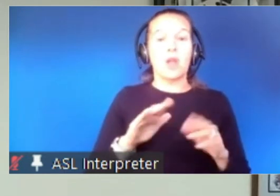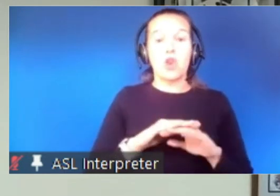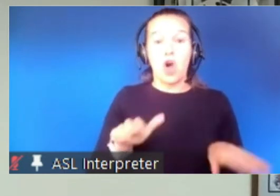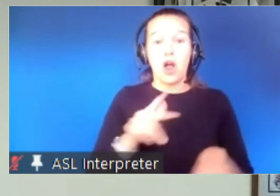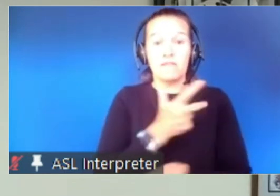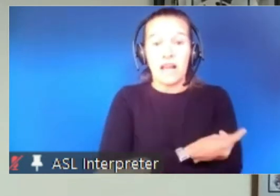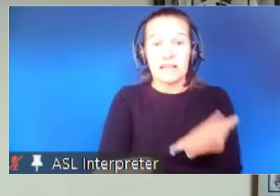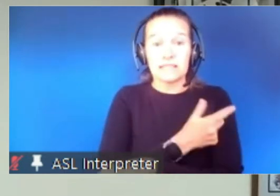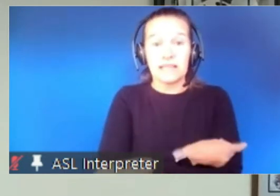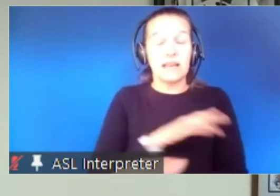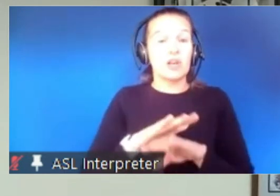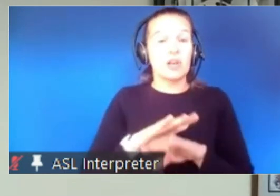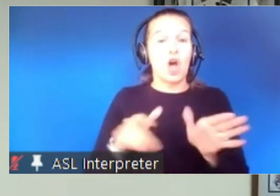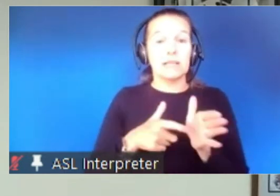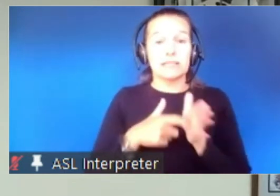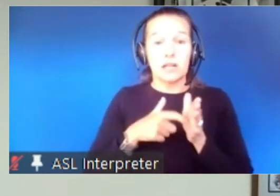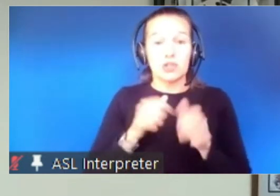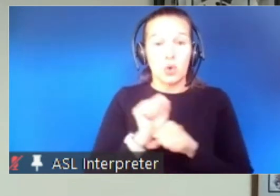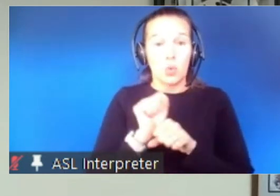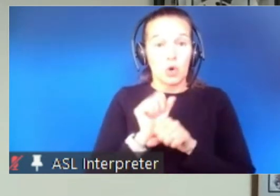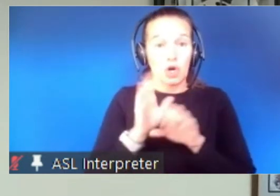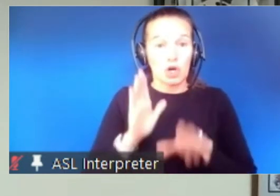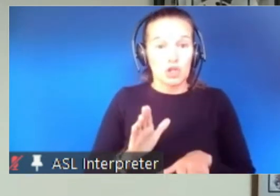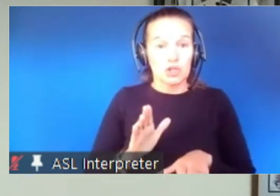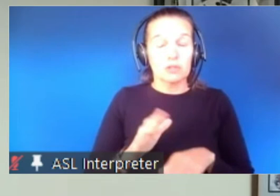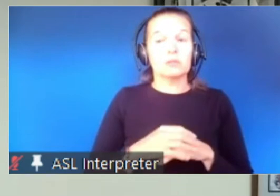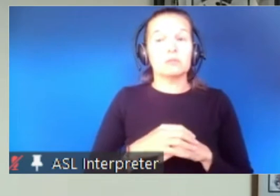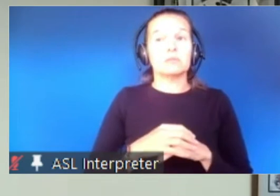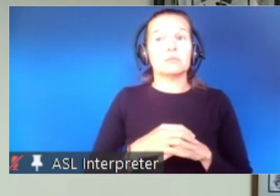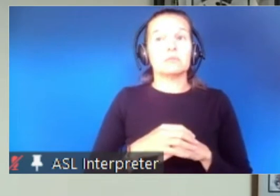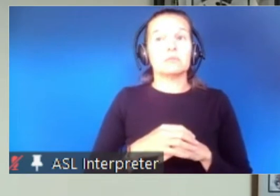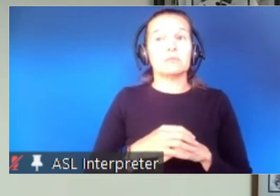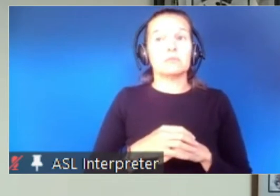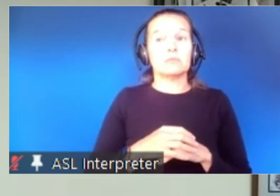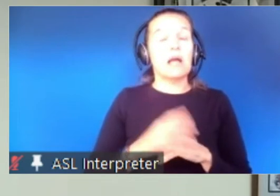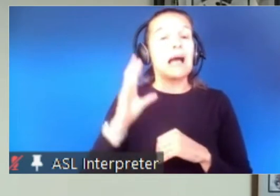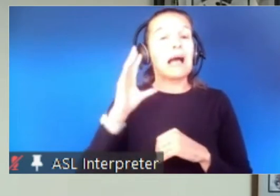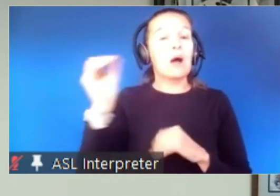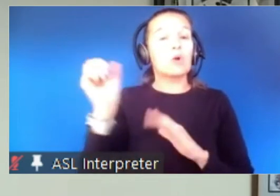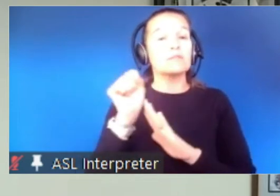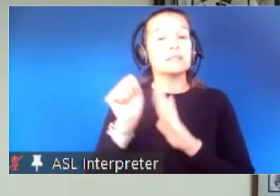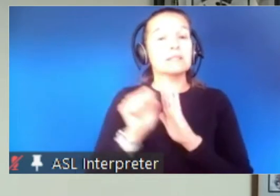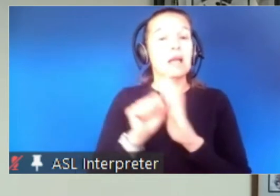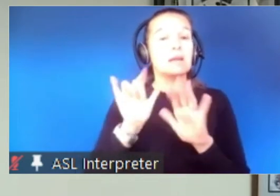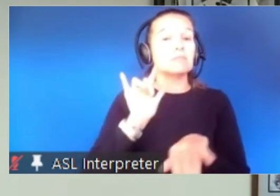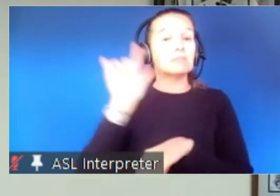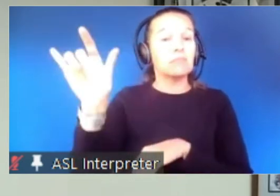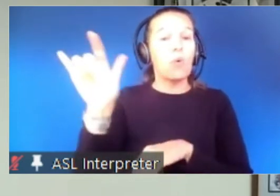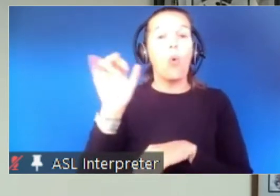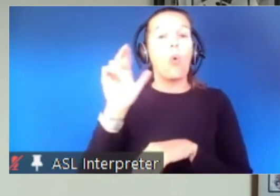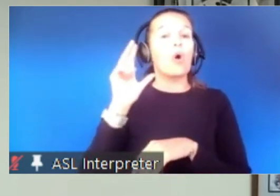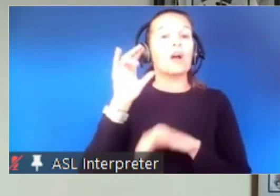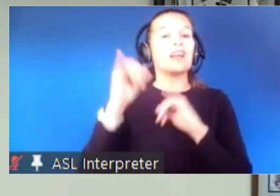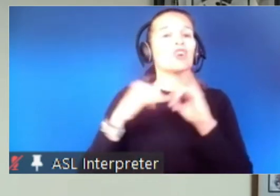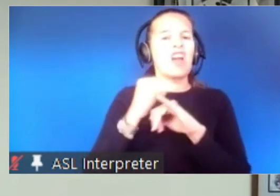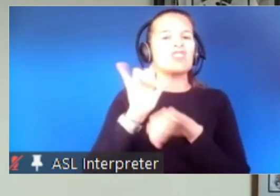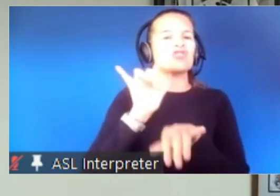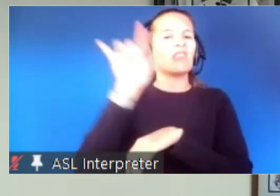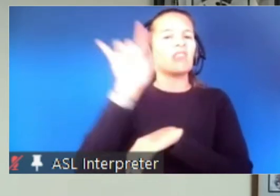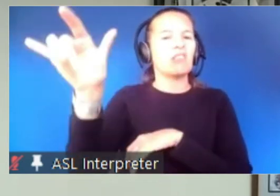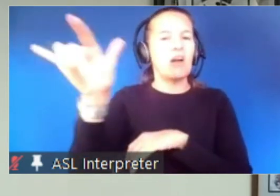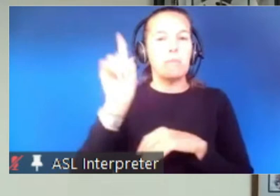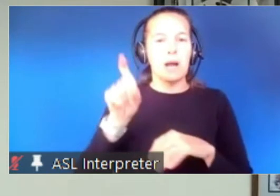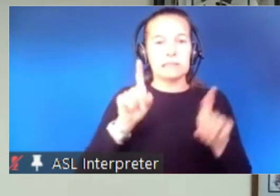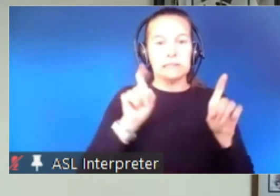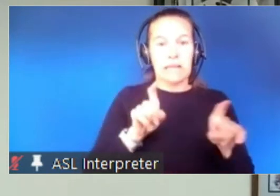workers out of state and international travelers must test one to three days before leaving and three to five